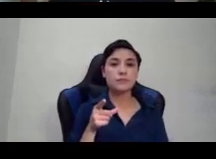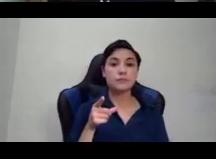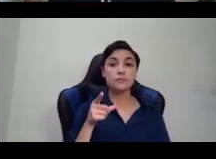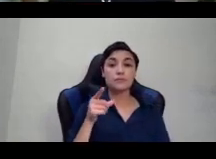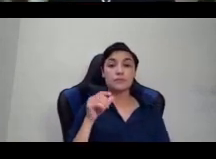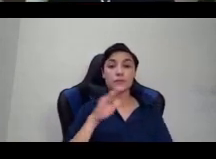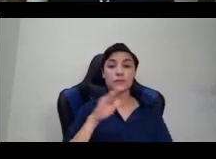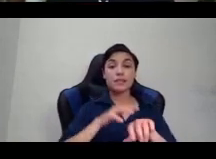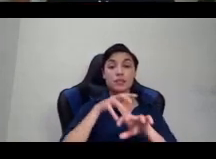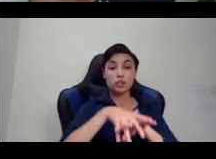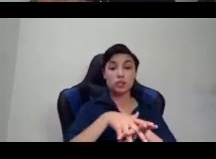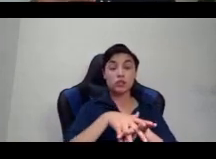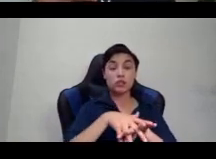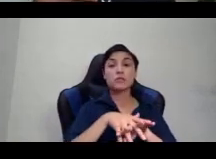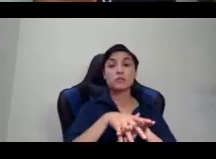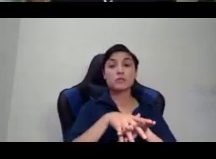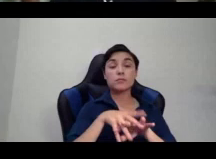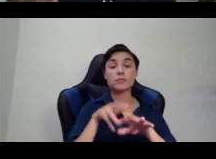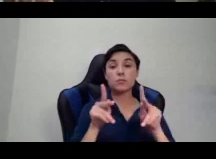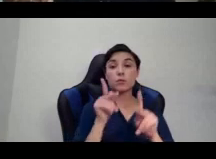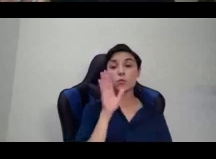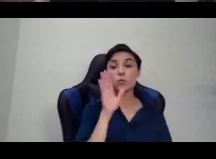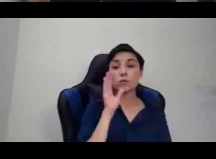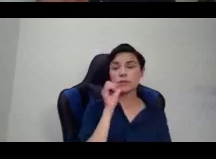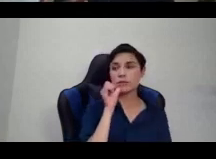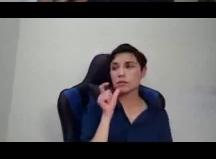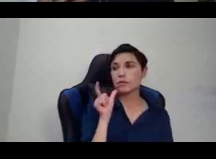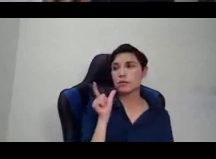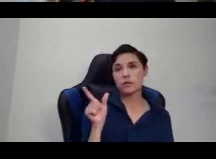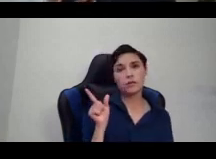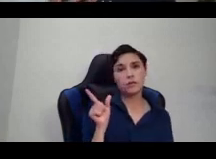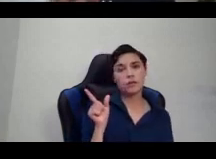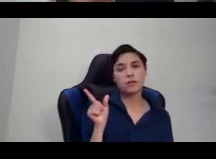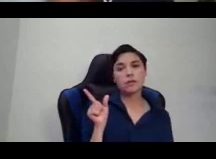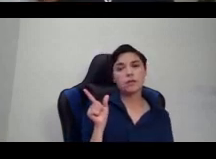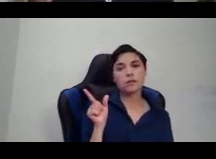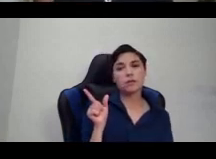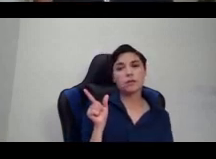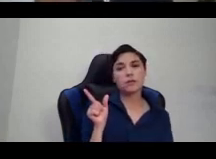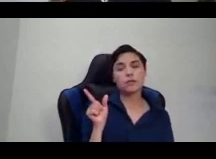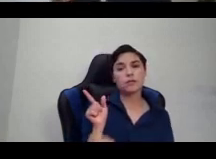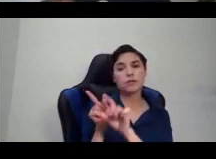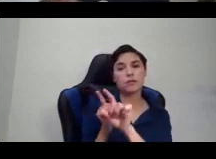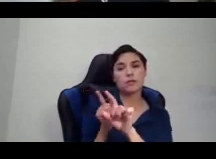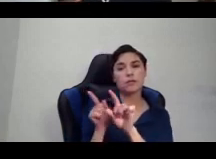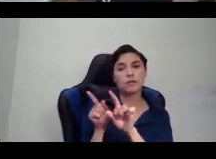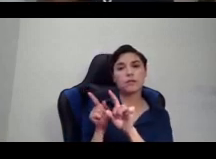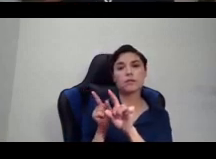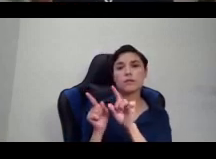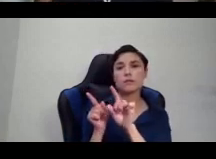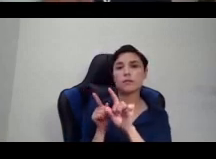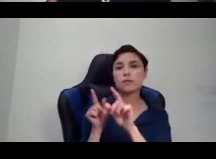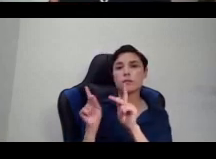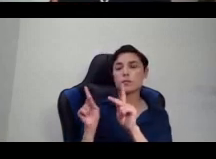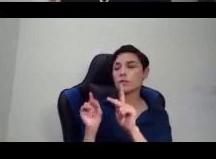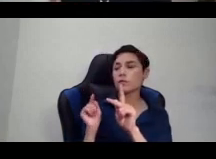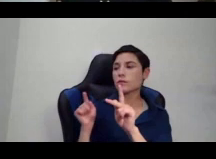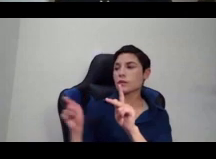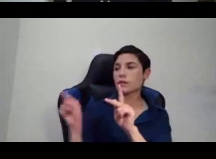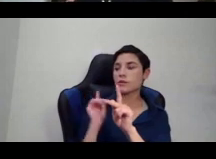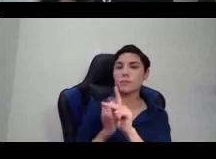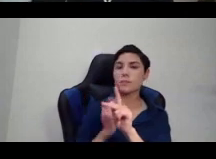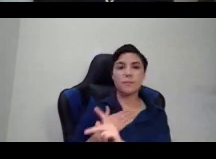person, that that person was their family. I don't think they actually said that's my brother. I think they probably said that person is kin to me. That person is part of us,